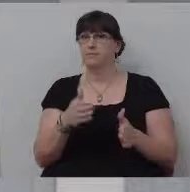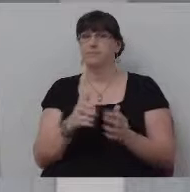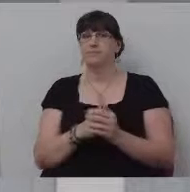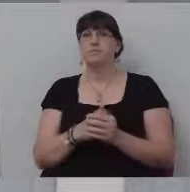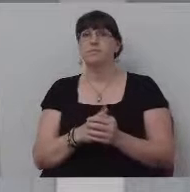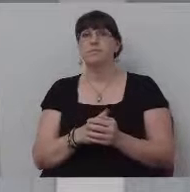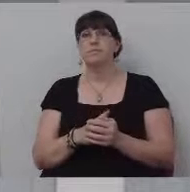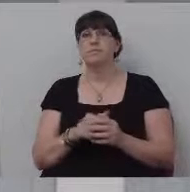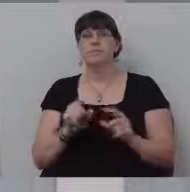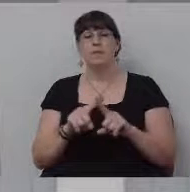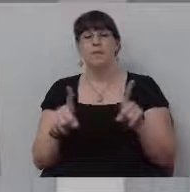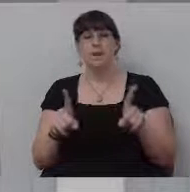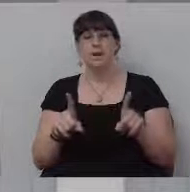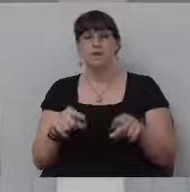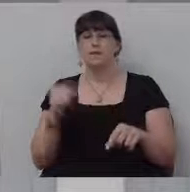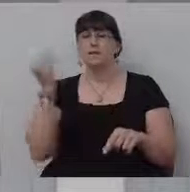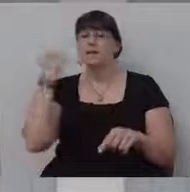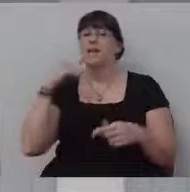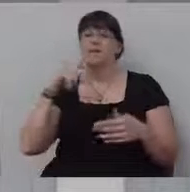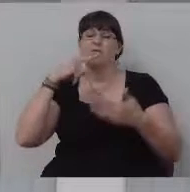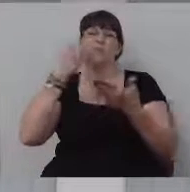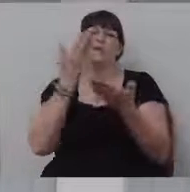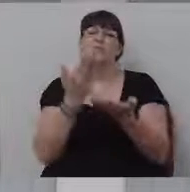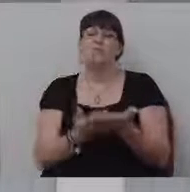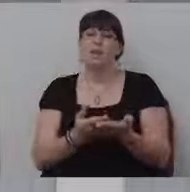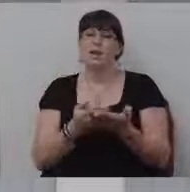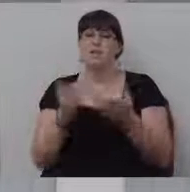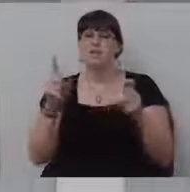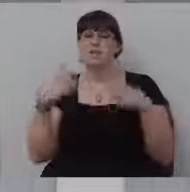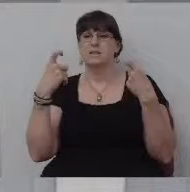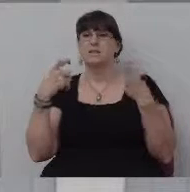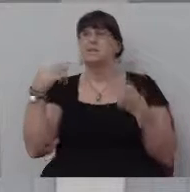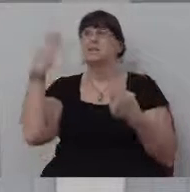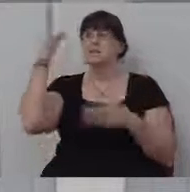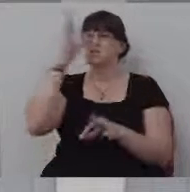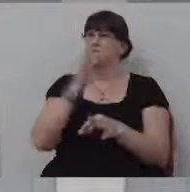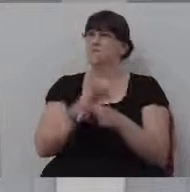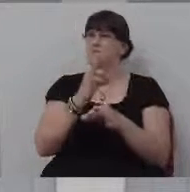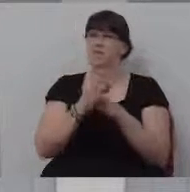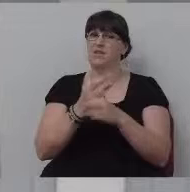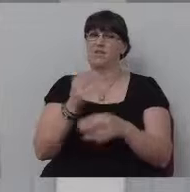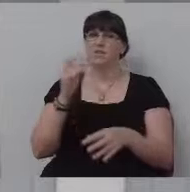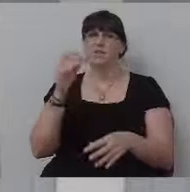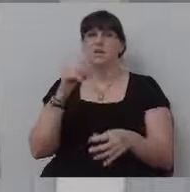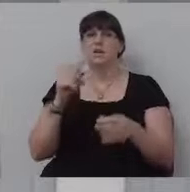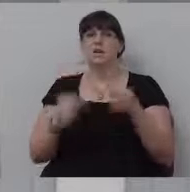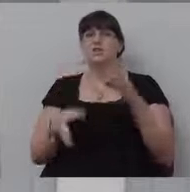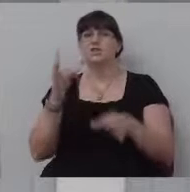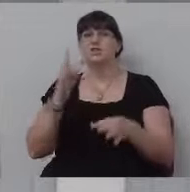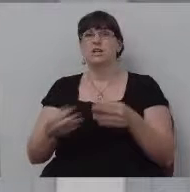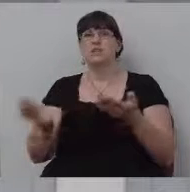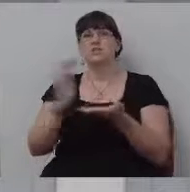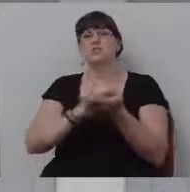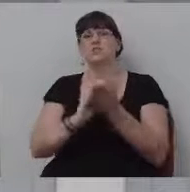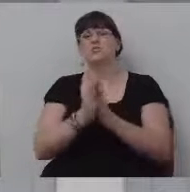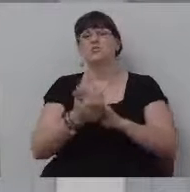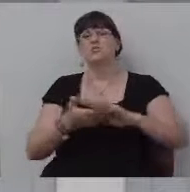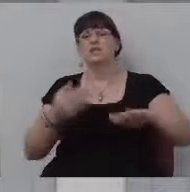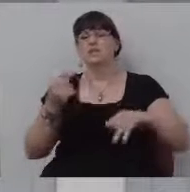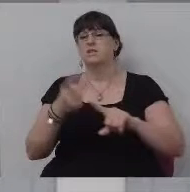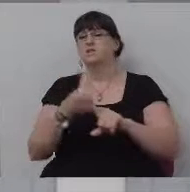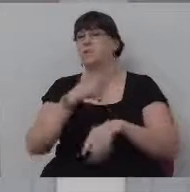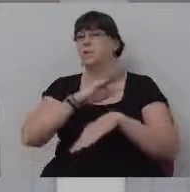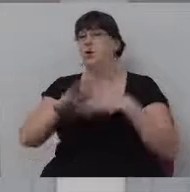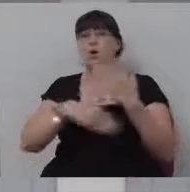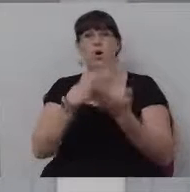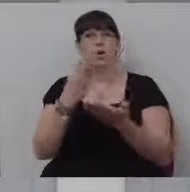1 and verse 9 says, if we confess our sins, he is faithful and just to forgive us our sins and to cleanse us from all unrighteousness. So Solomon,